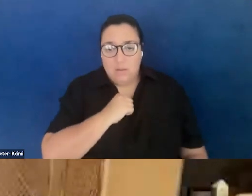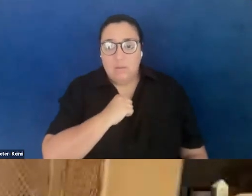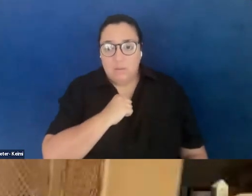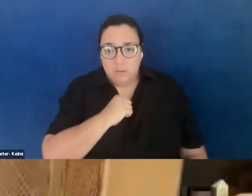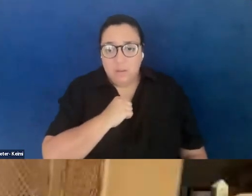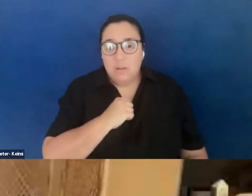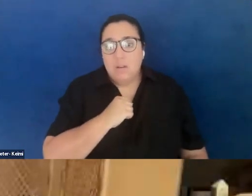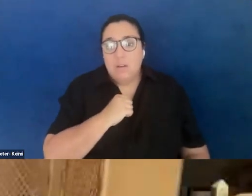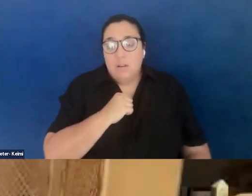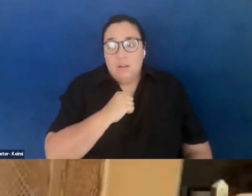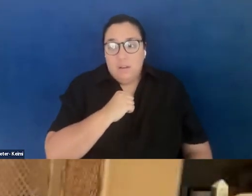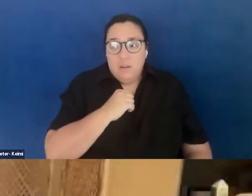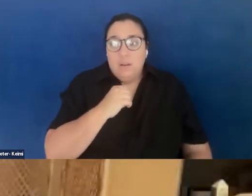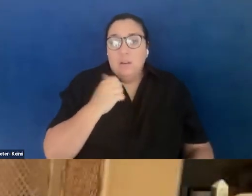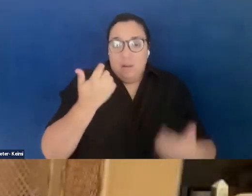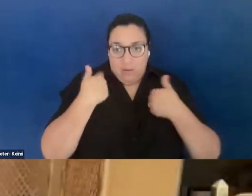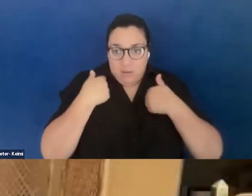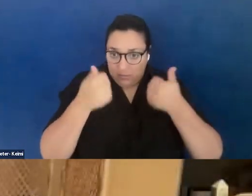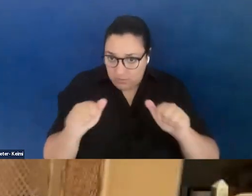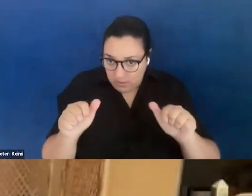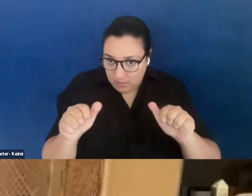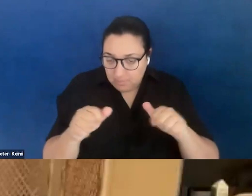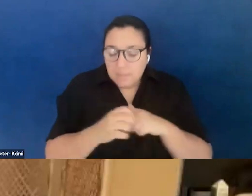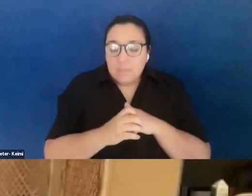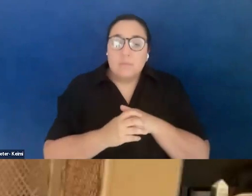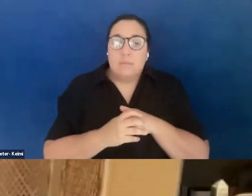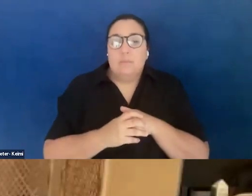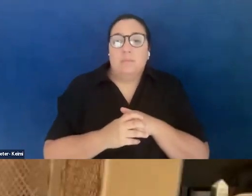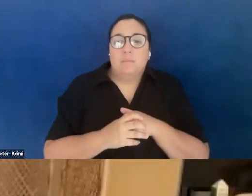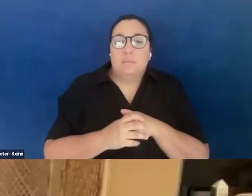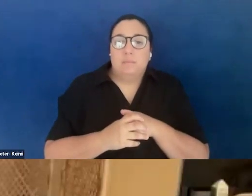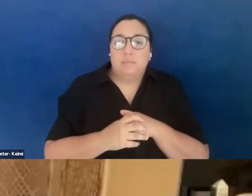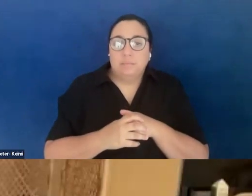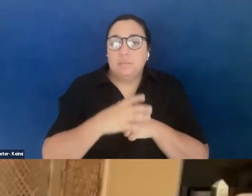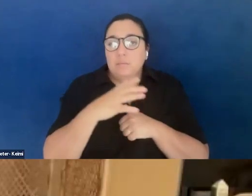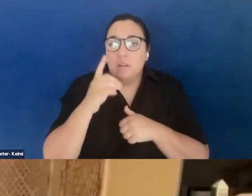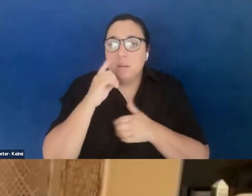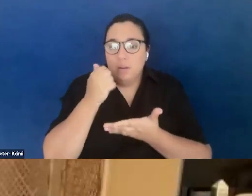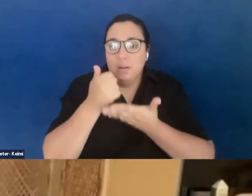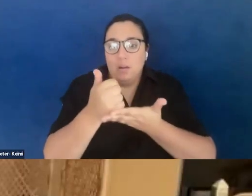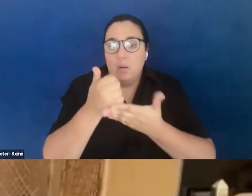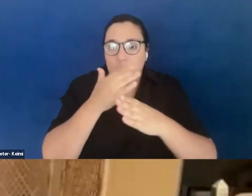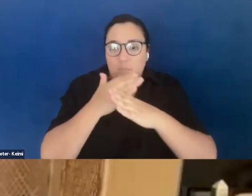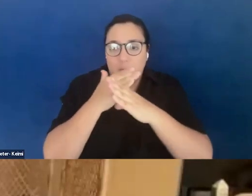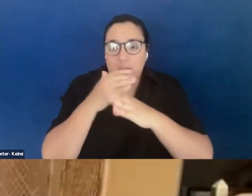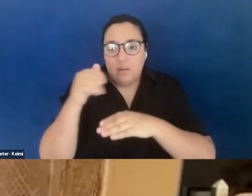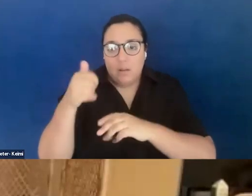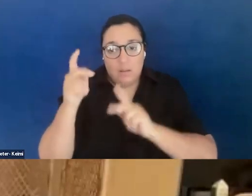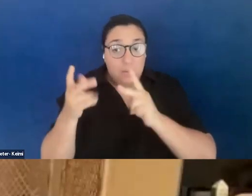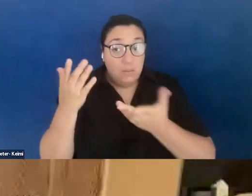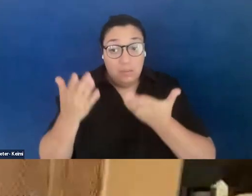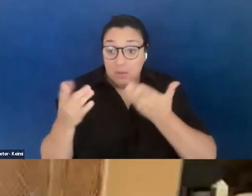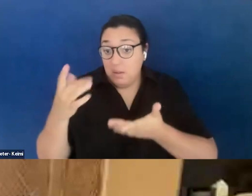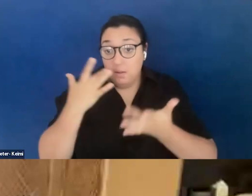line and, but also use ourselves to help protect others who might not have, right? Like,